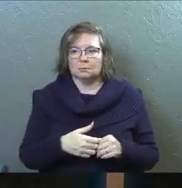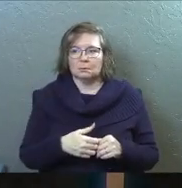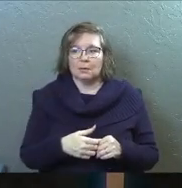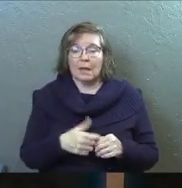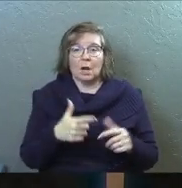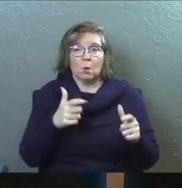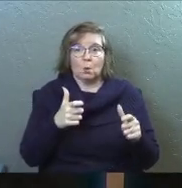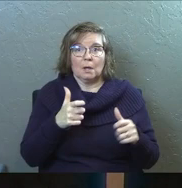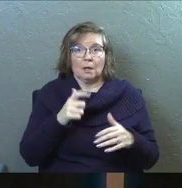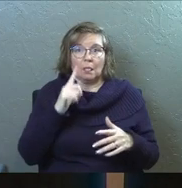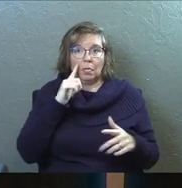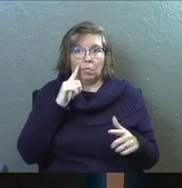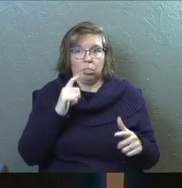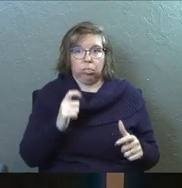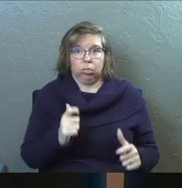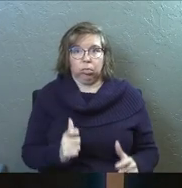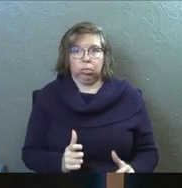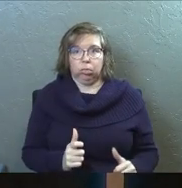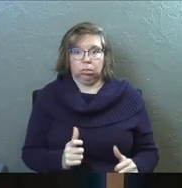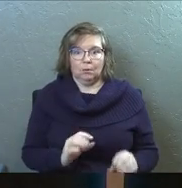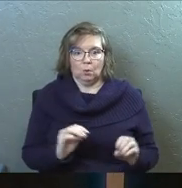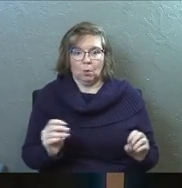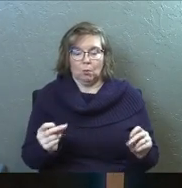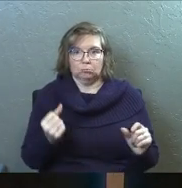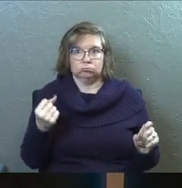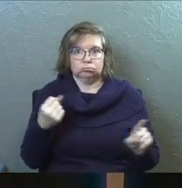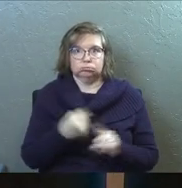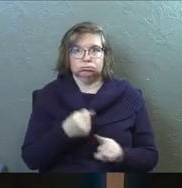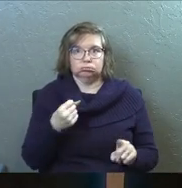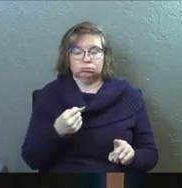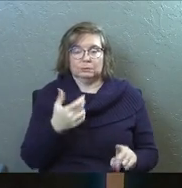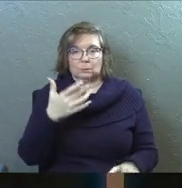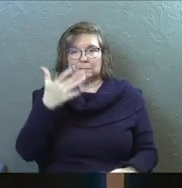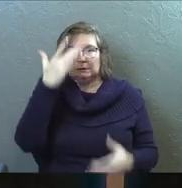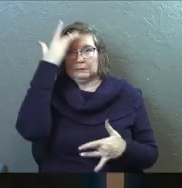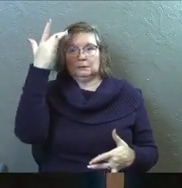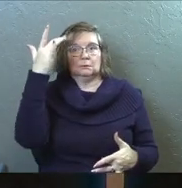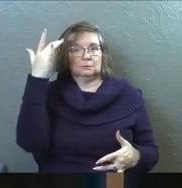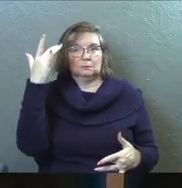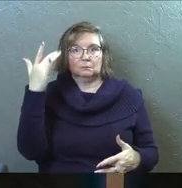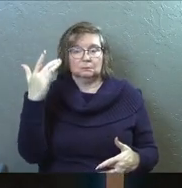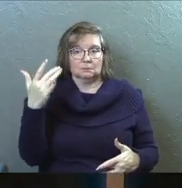quickly out of nowhere, he was sick.